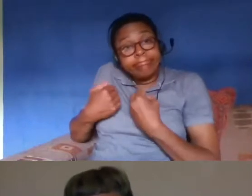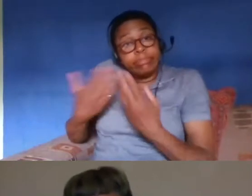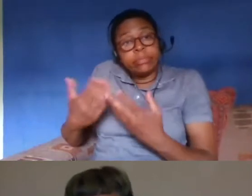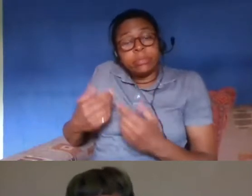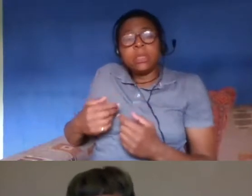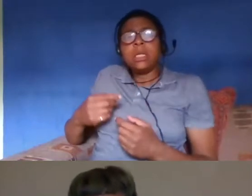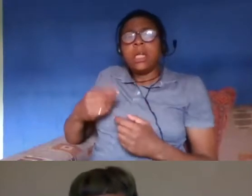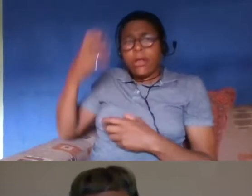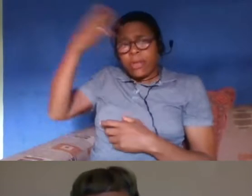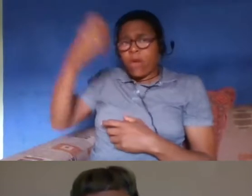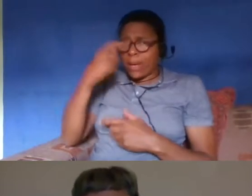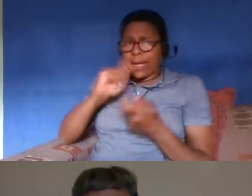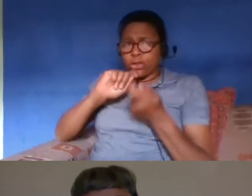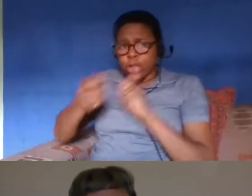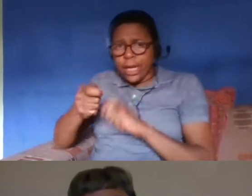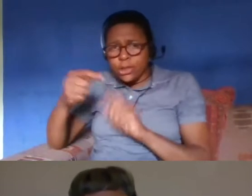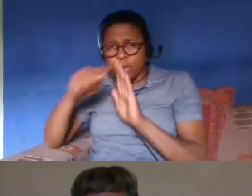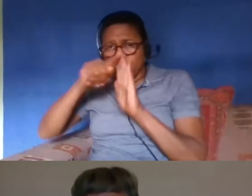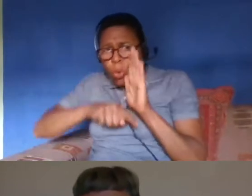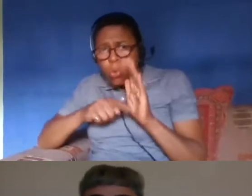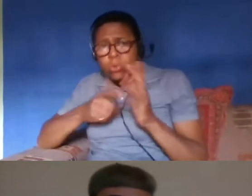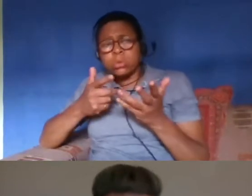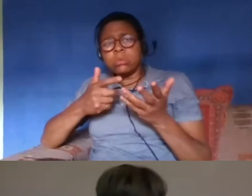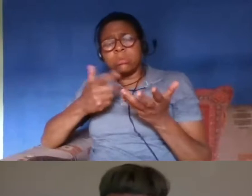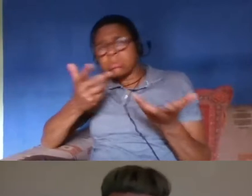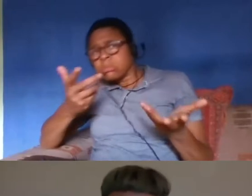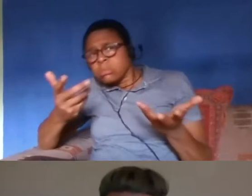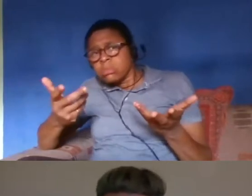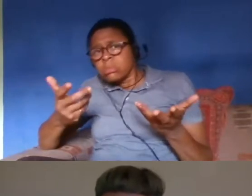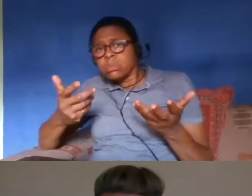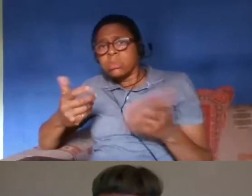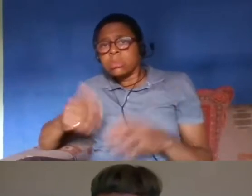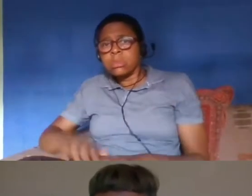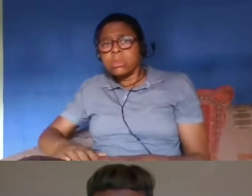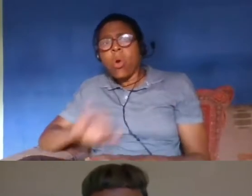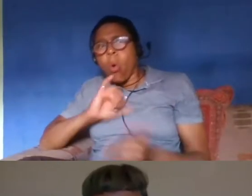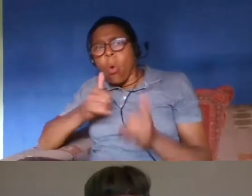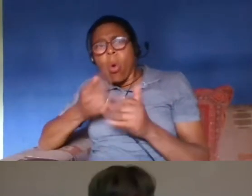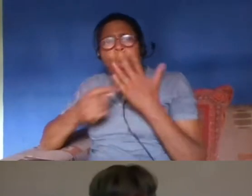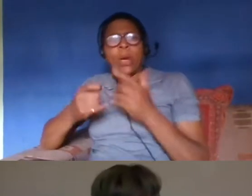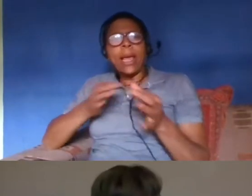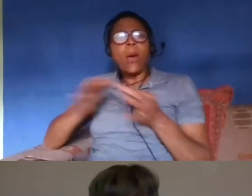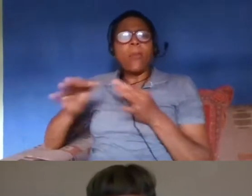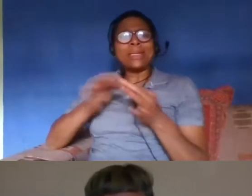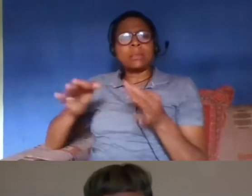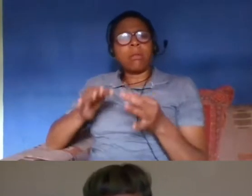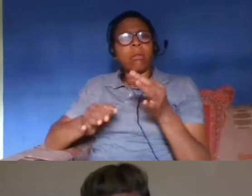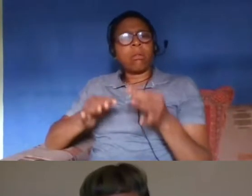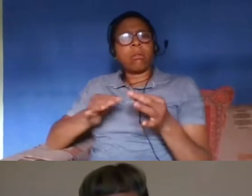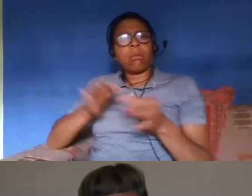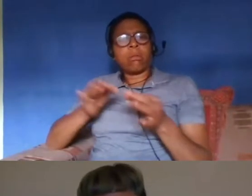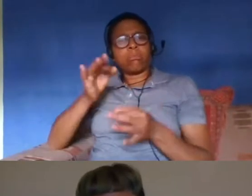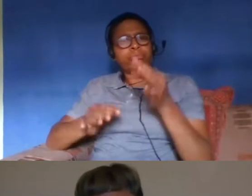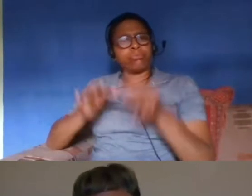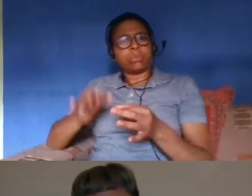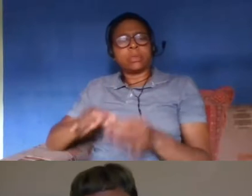do those changes signal hope for lasting reform in policy are they merely a strategic political move yeah i